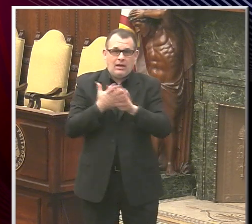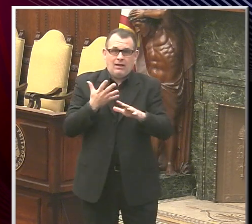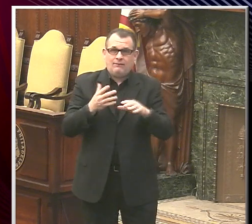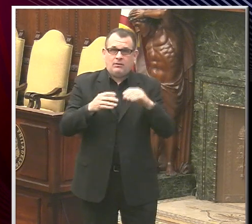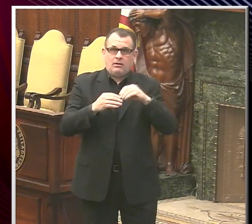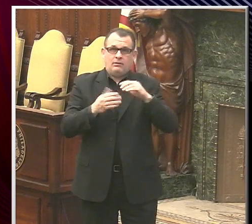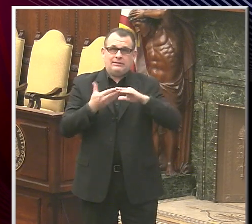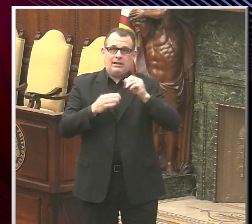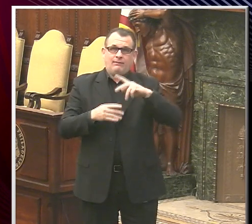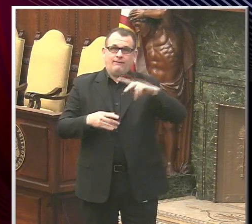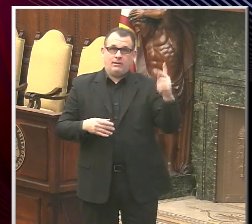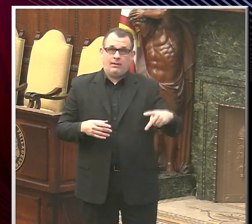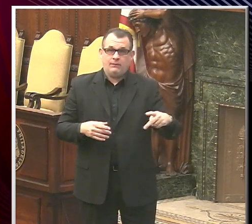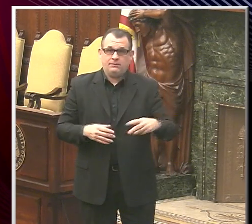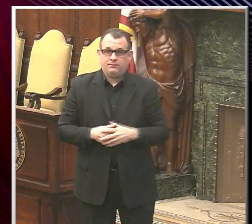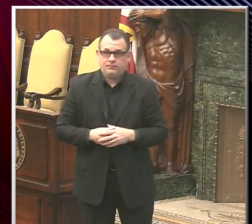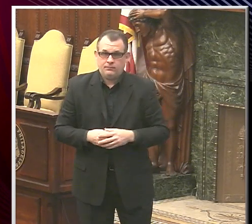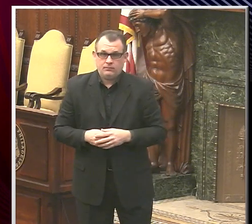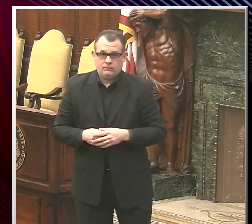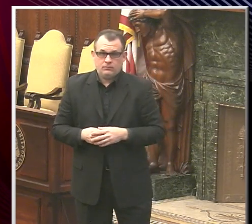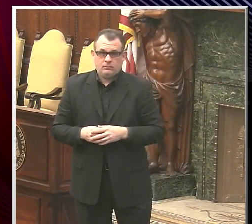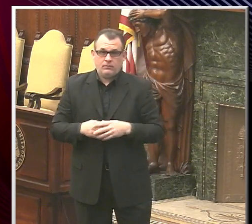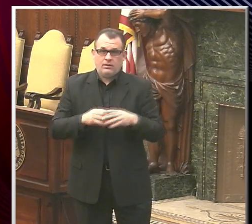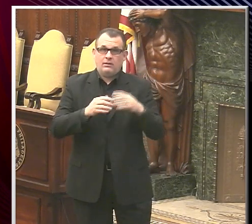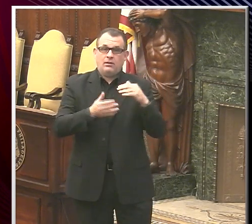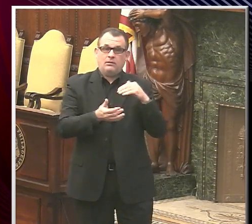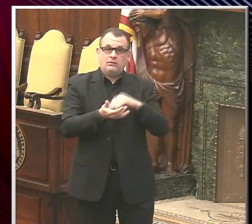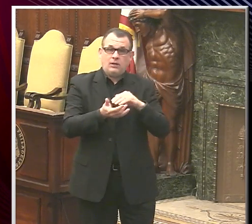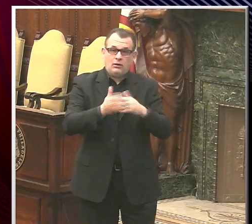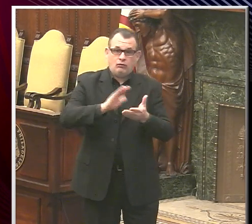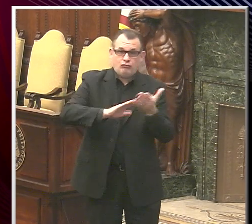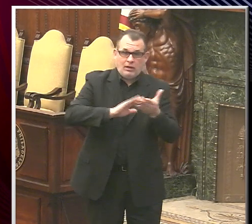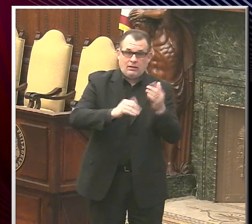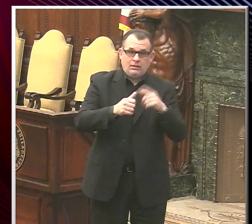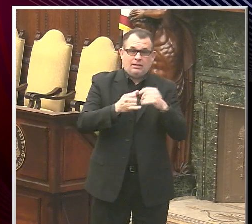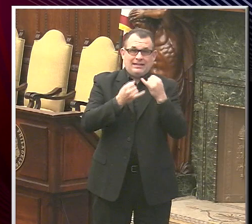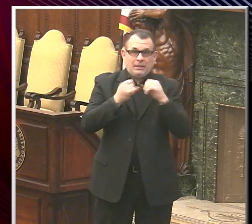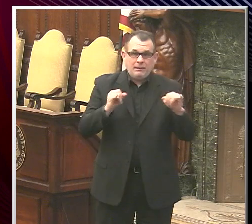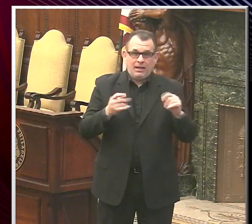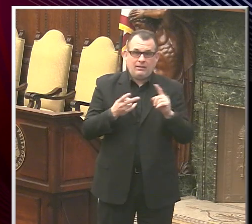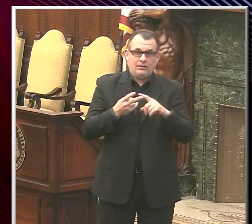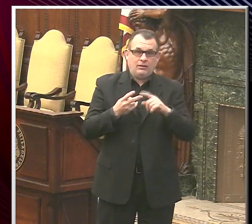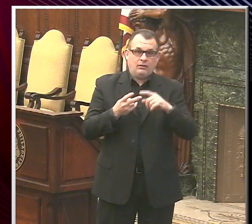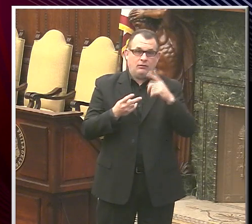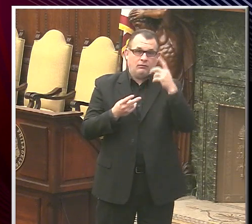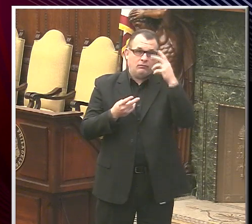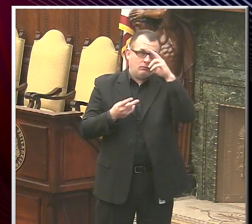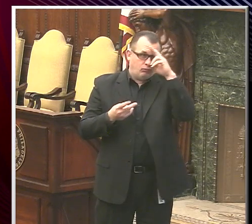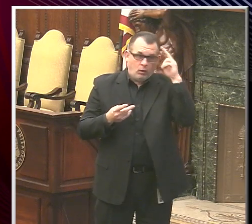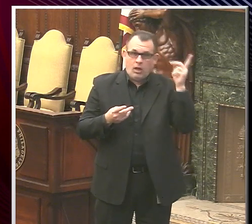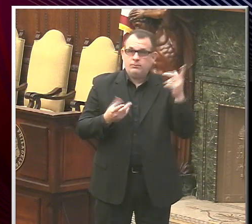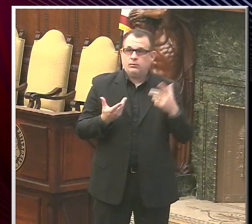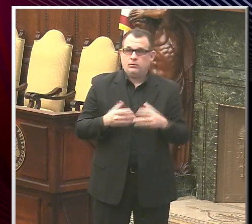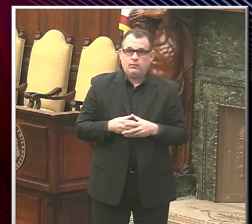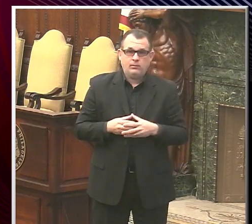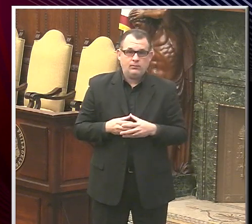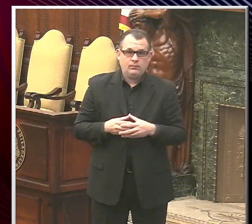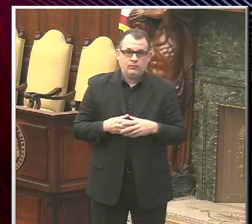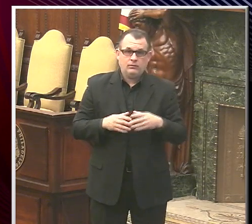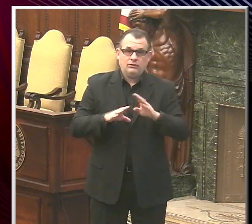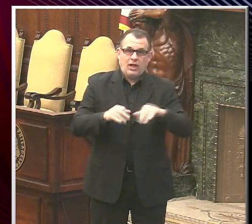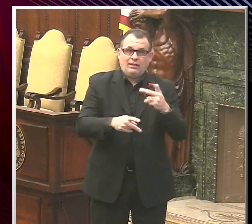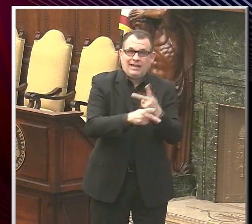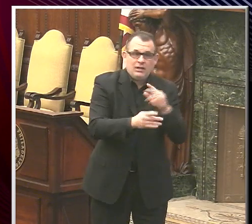This includes staff at all district-run, charter, independent, and pro-school schools, as well as at child care centers